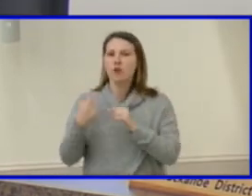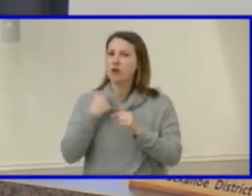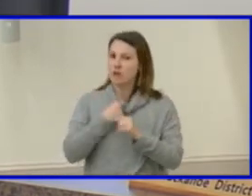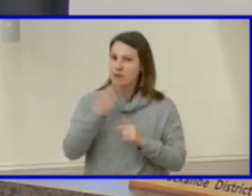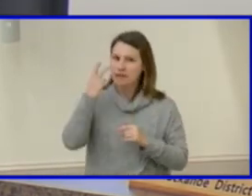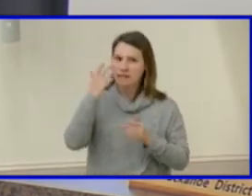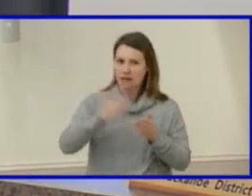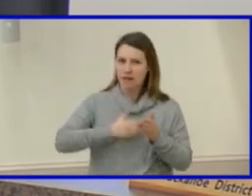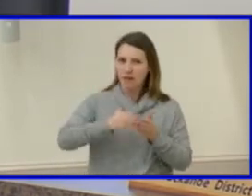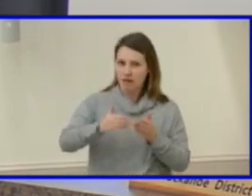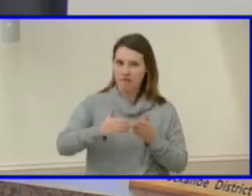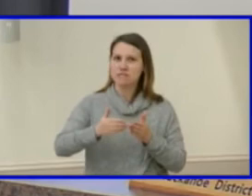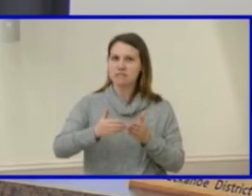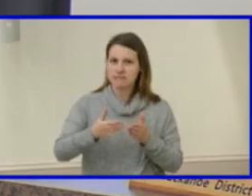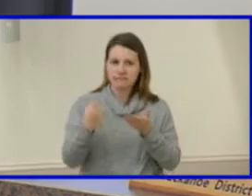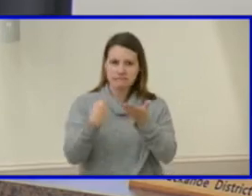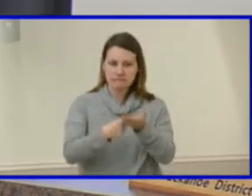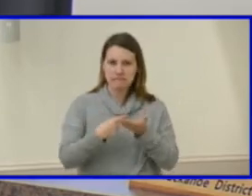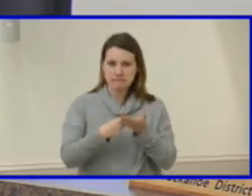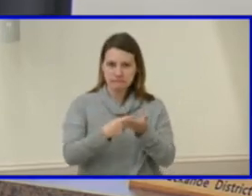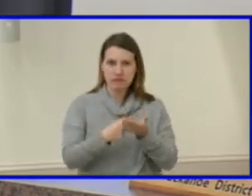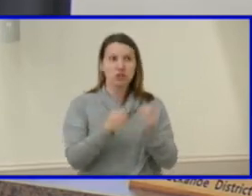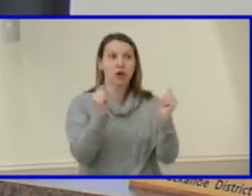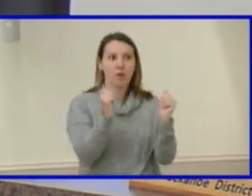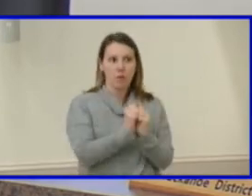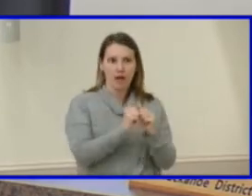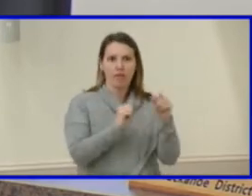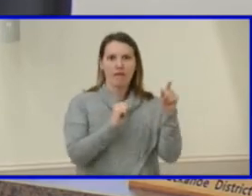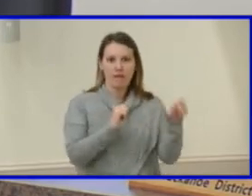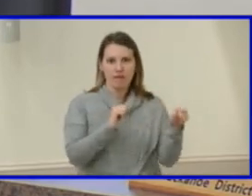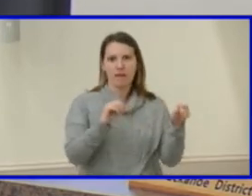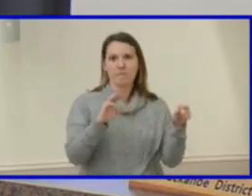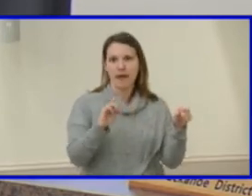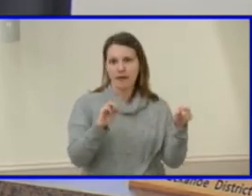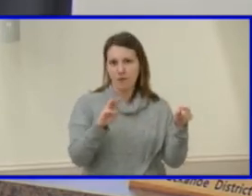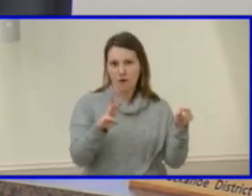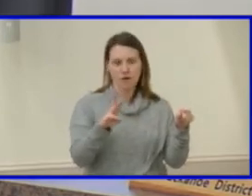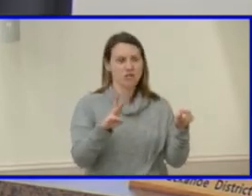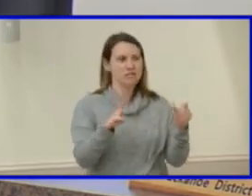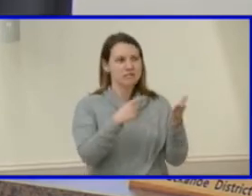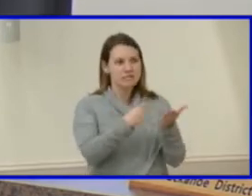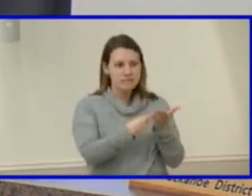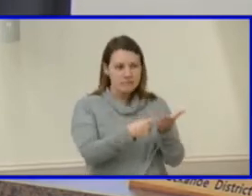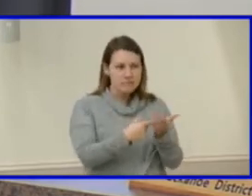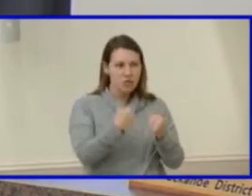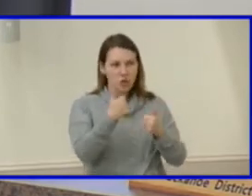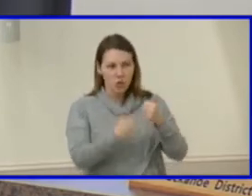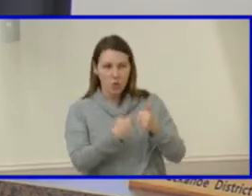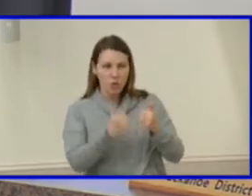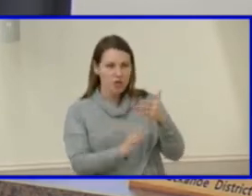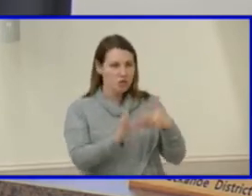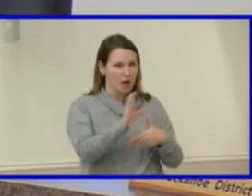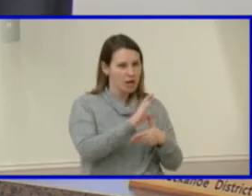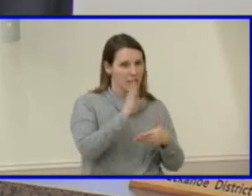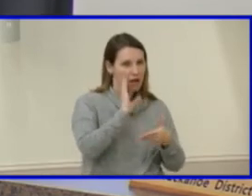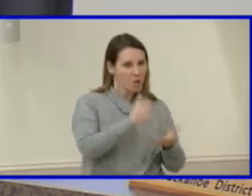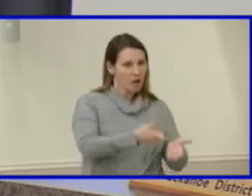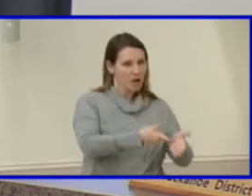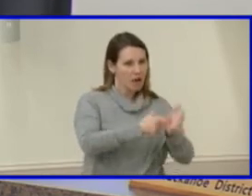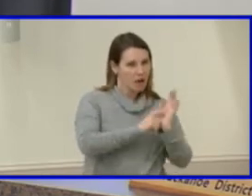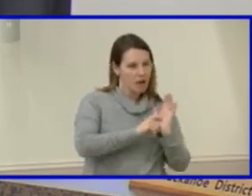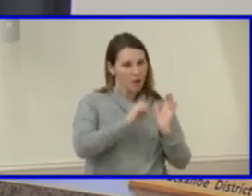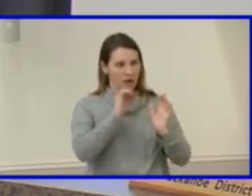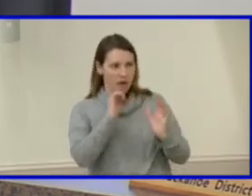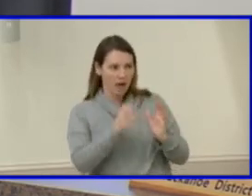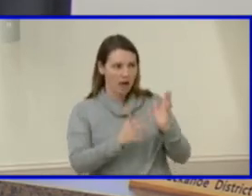bit of discussion at the Maggie Walker level related to which criteria may or may not continue to be in play. And